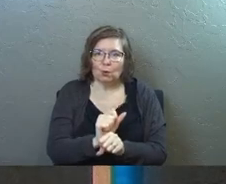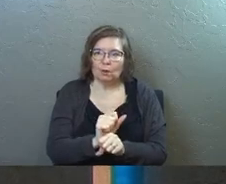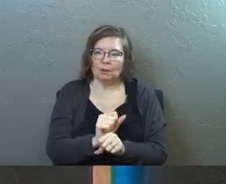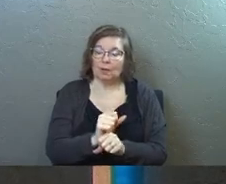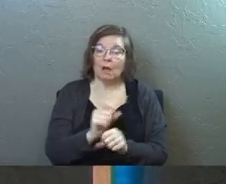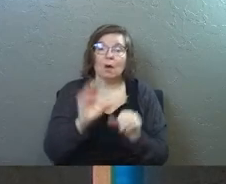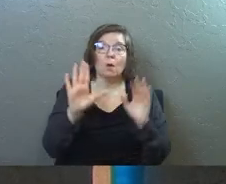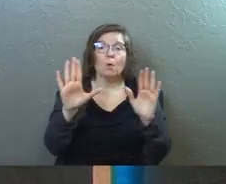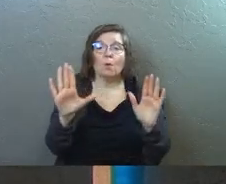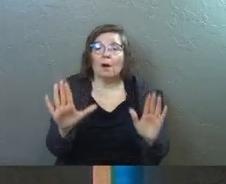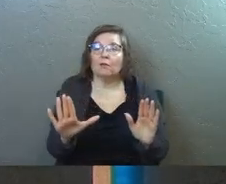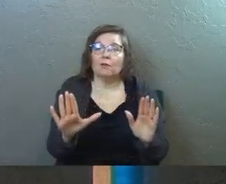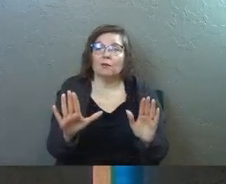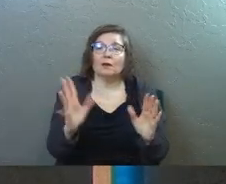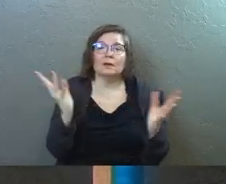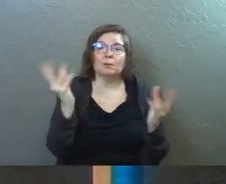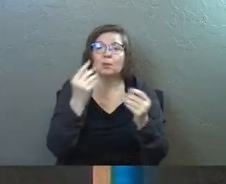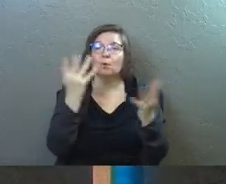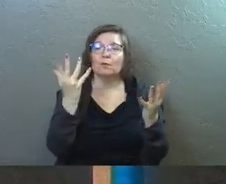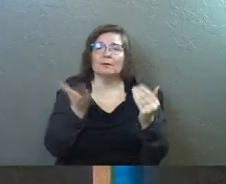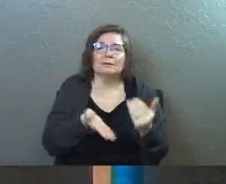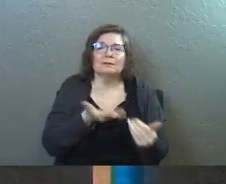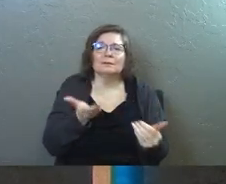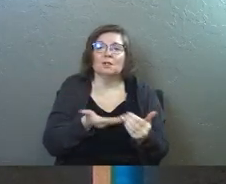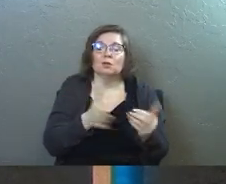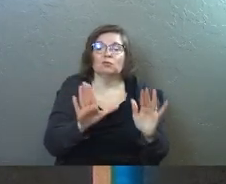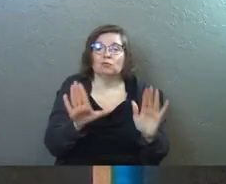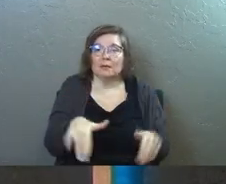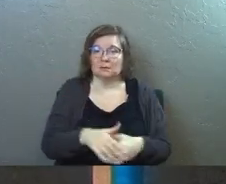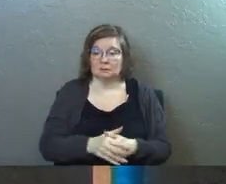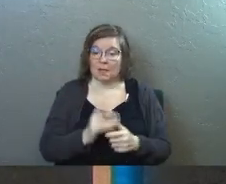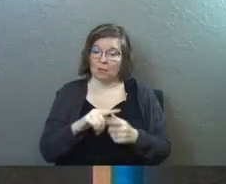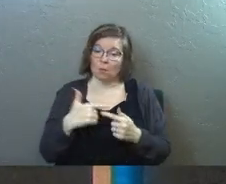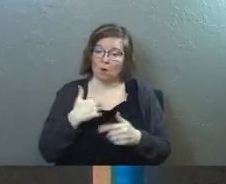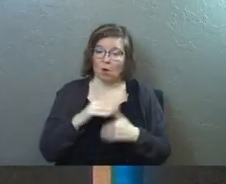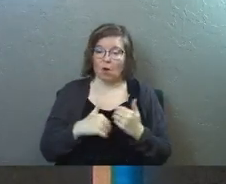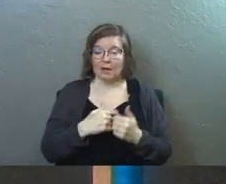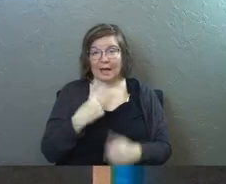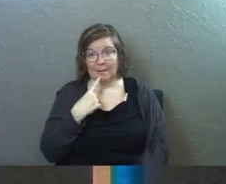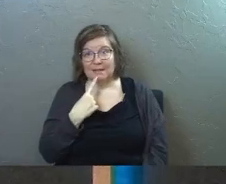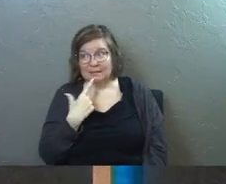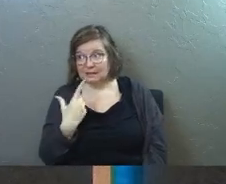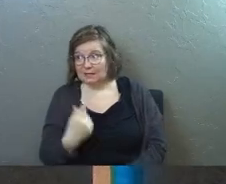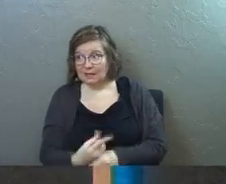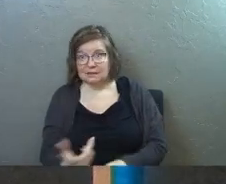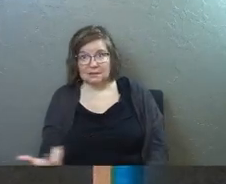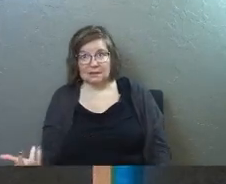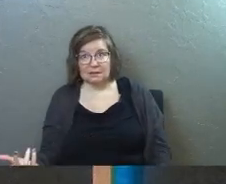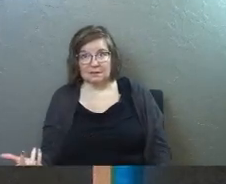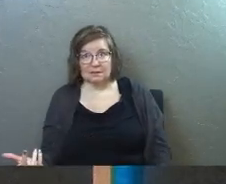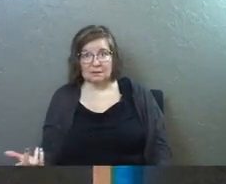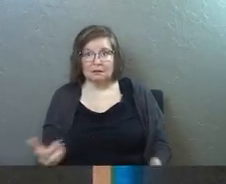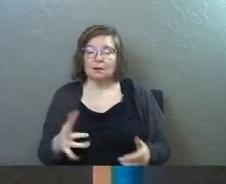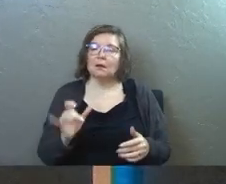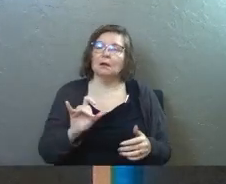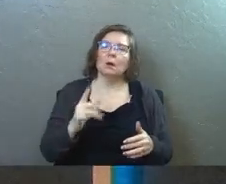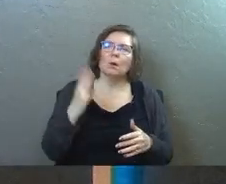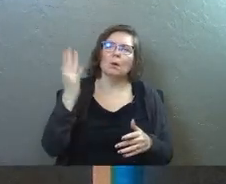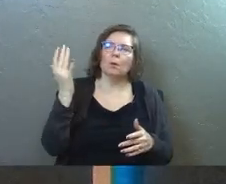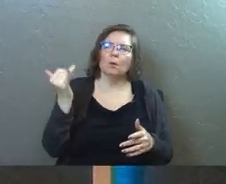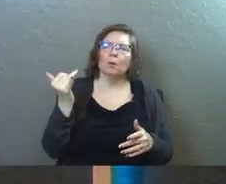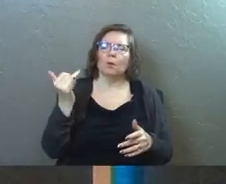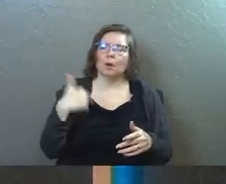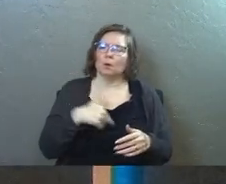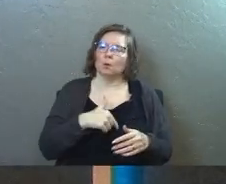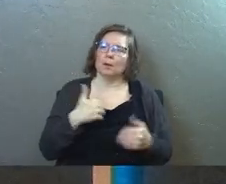and it's wonderful it's beautiful it's great and we all kind of miss it. Yes? But it's like why